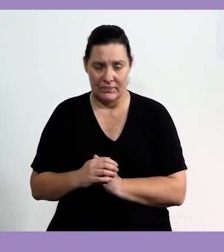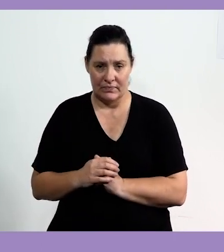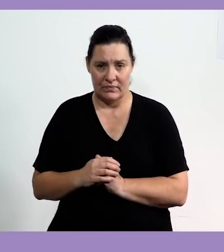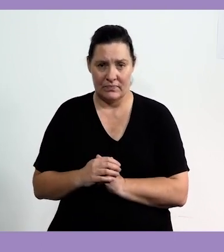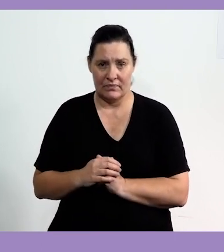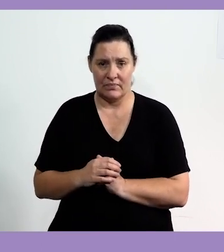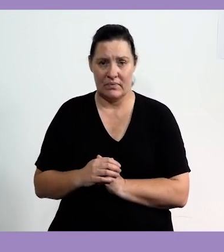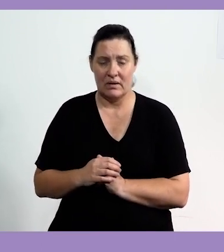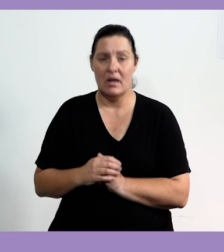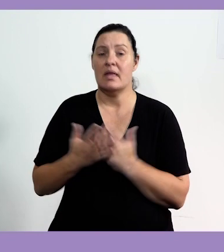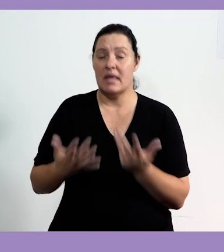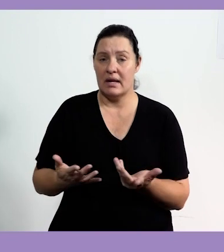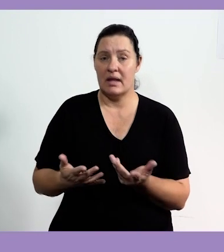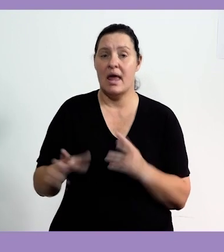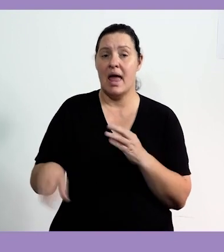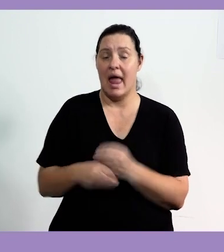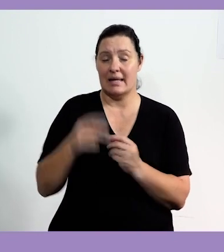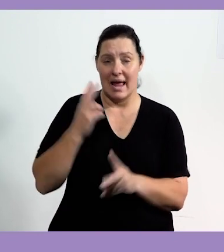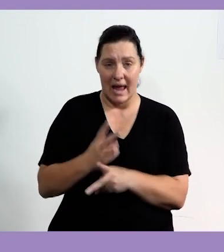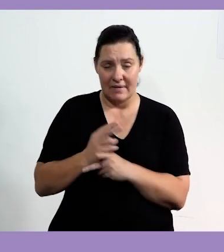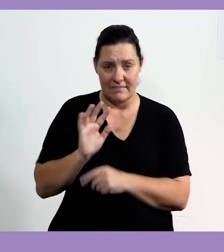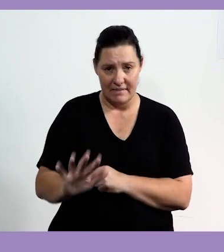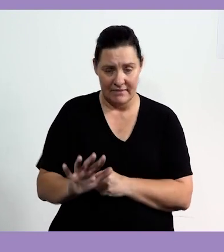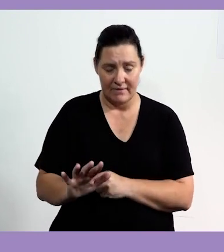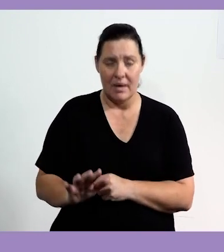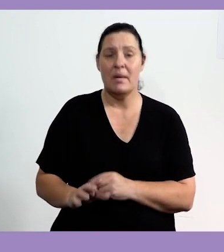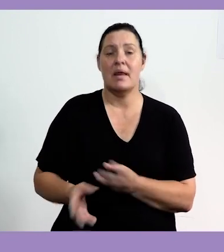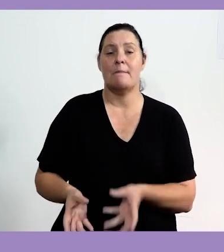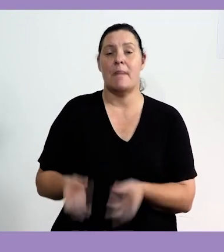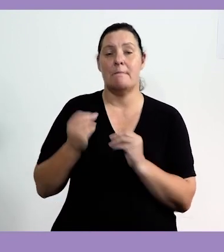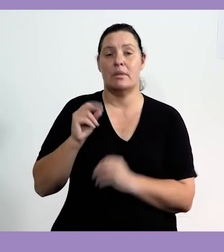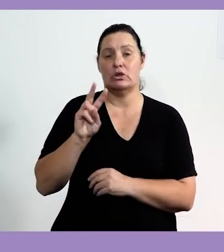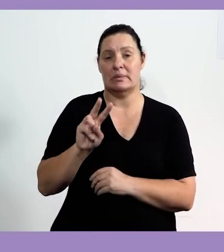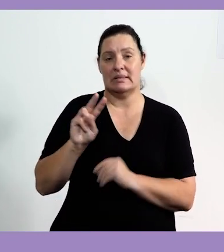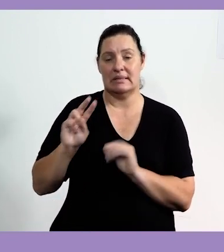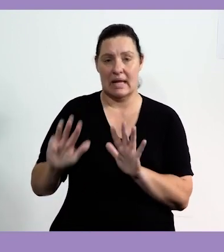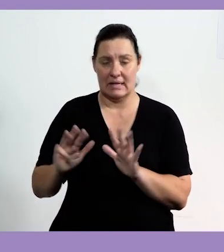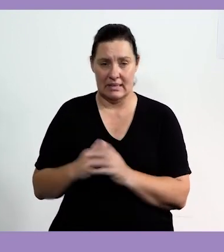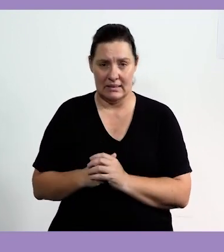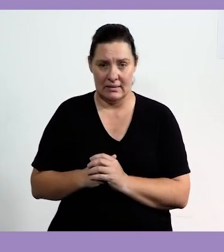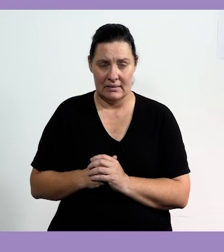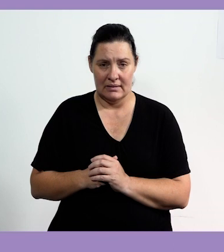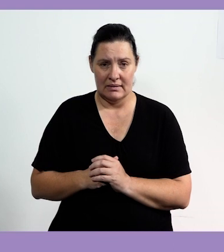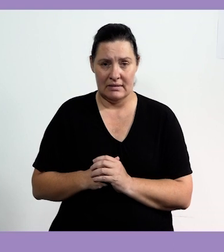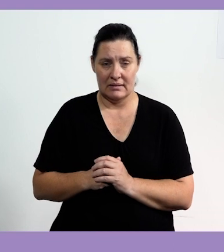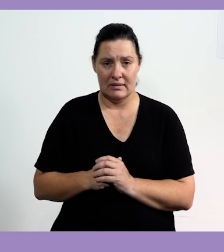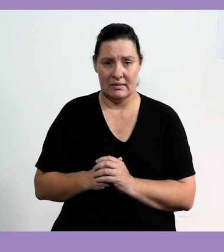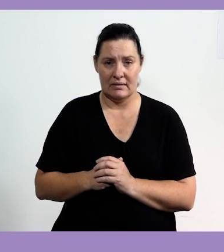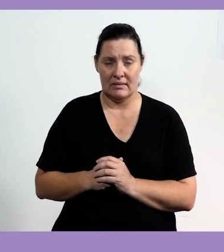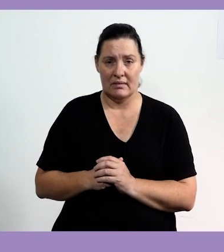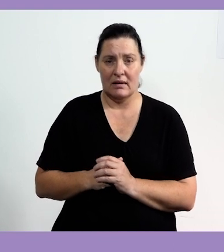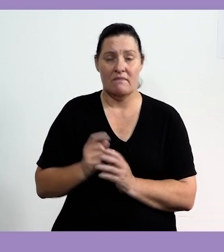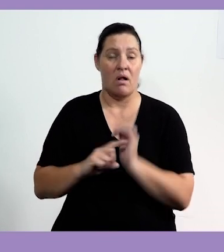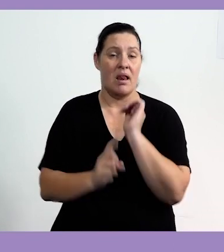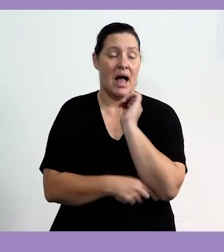Yes, it is 24. And when we add 5 again, what does it give me? That's 29.